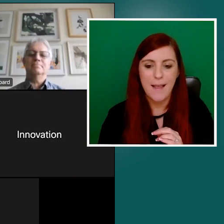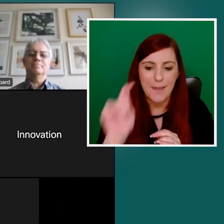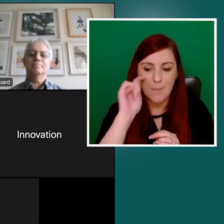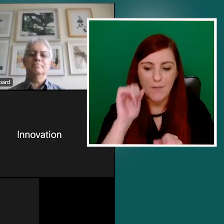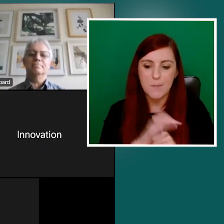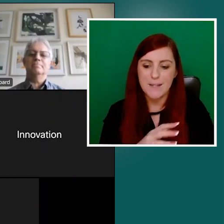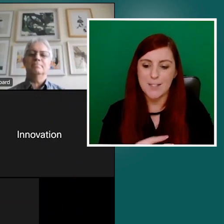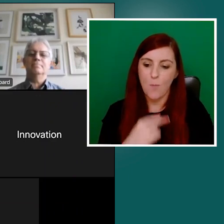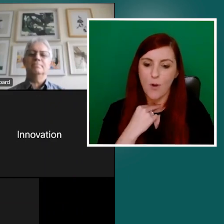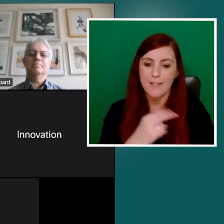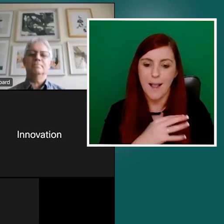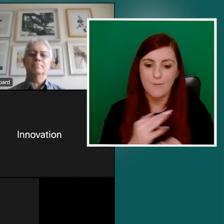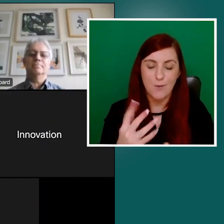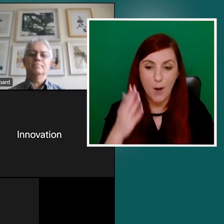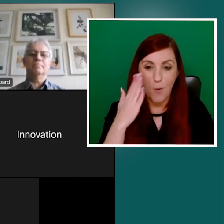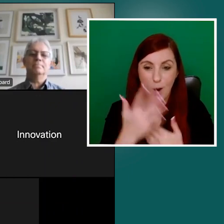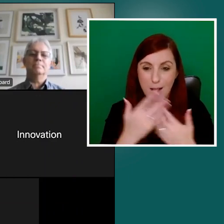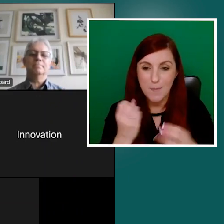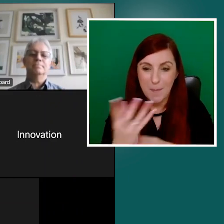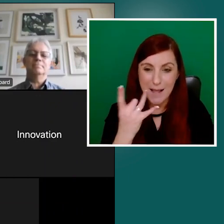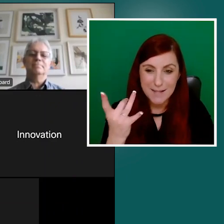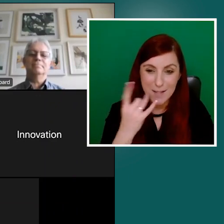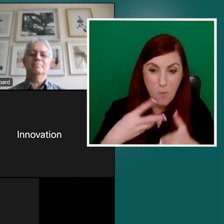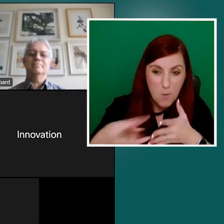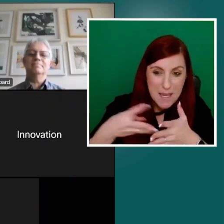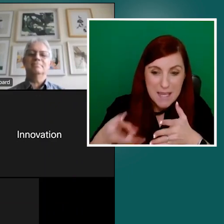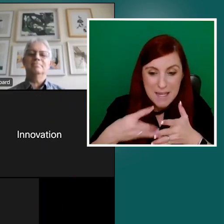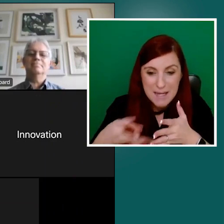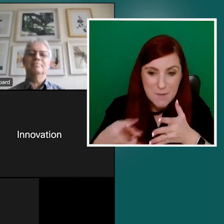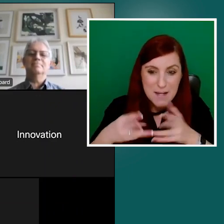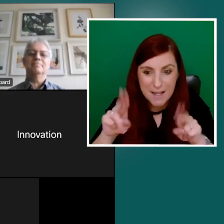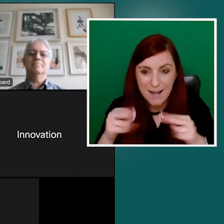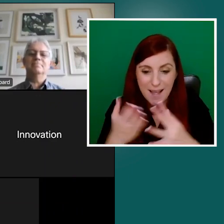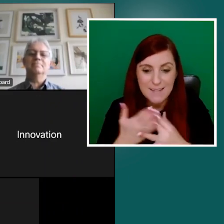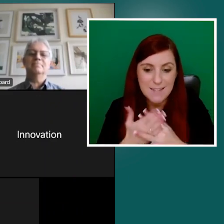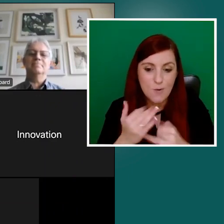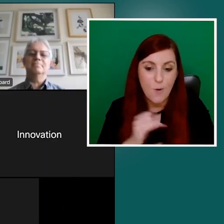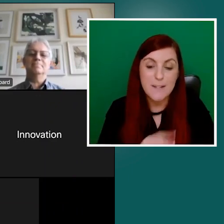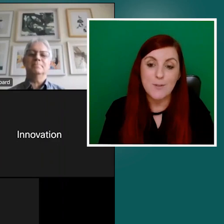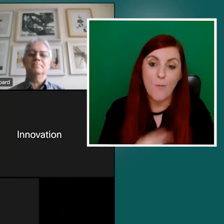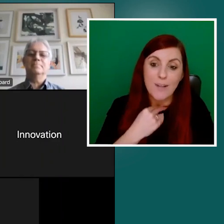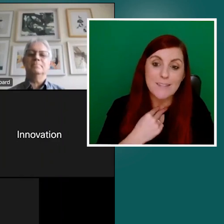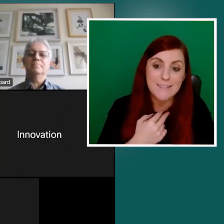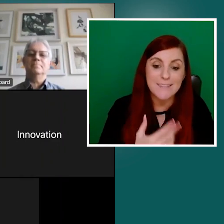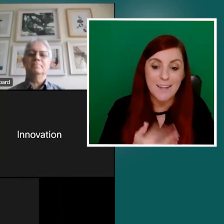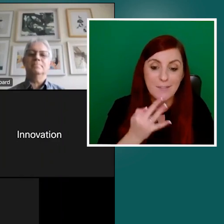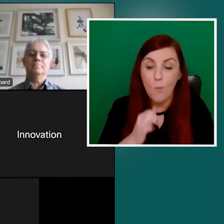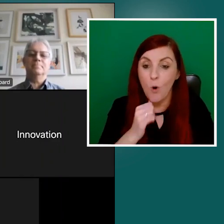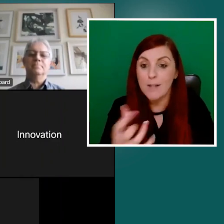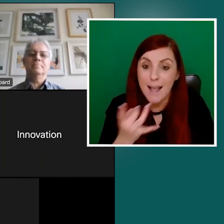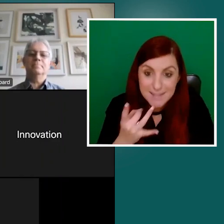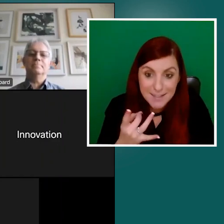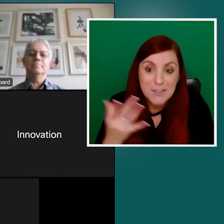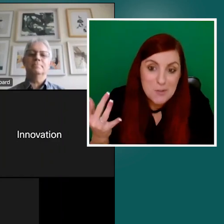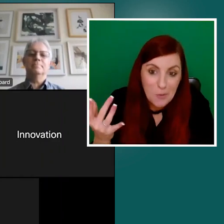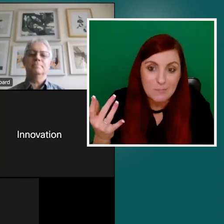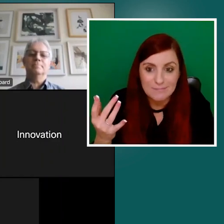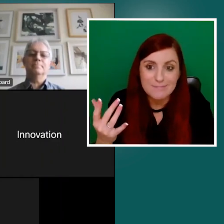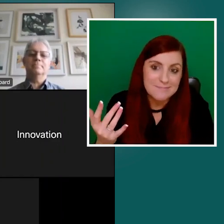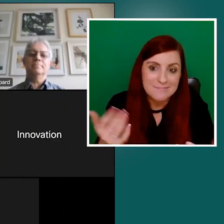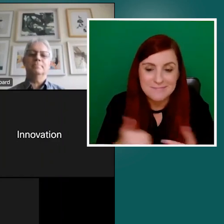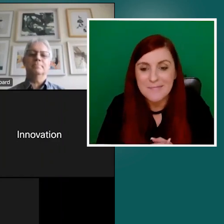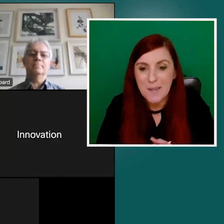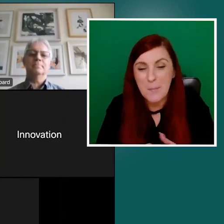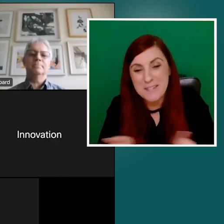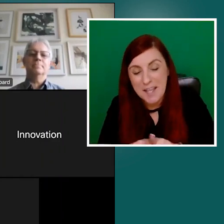I suppose it would be disappointing if people weren't looking for it equally. It would be disappointing if people couldn't find it. So that's, that's great. I think